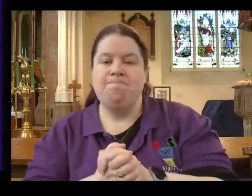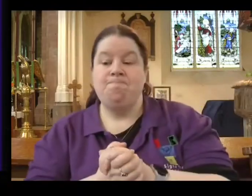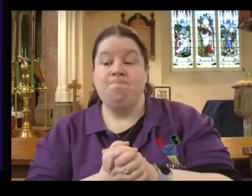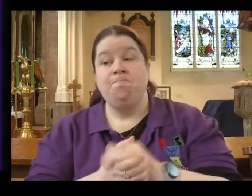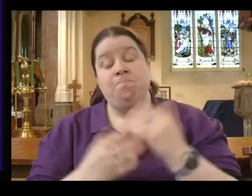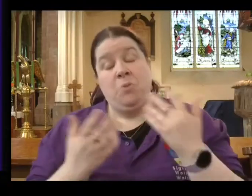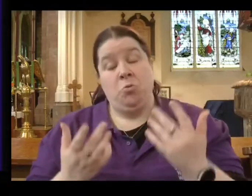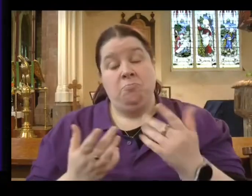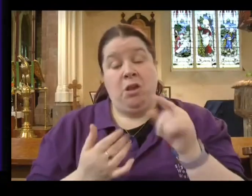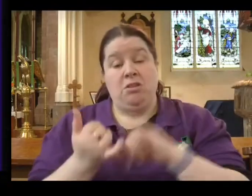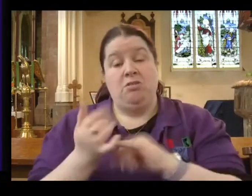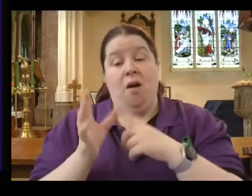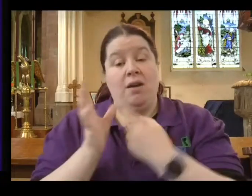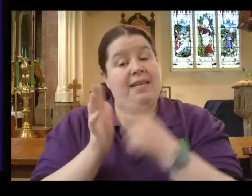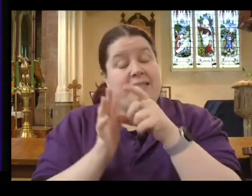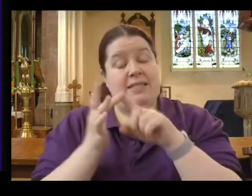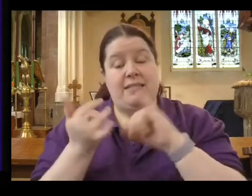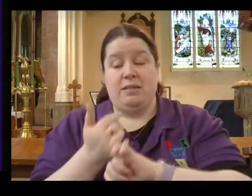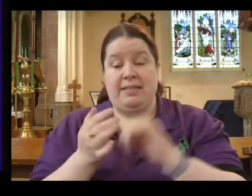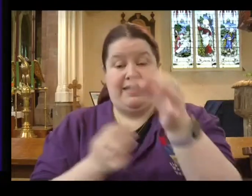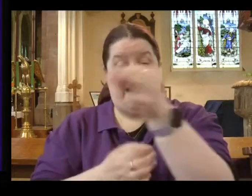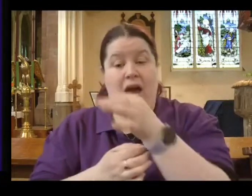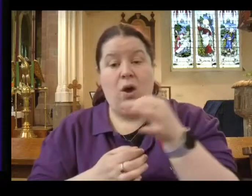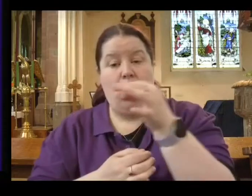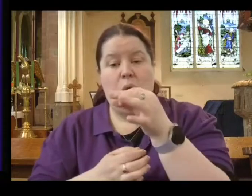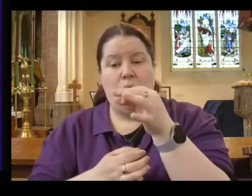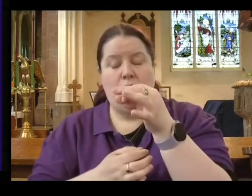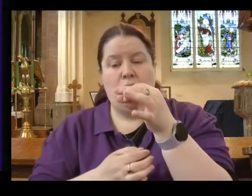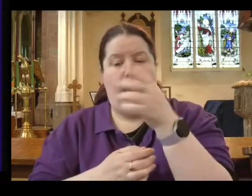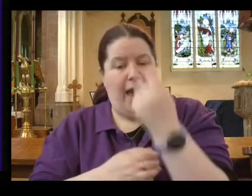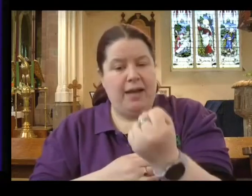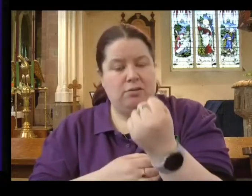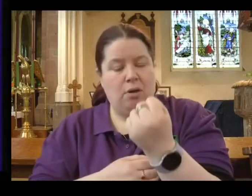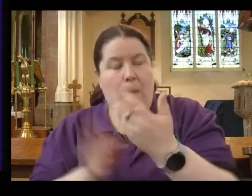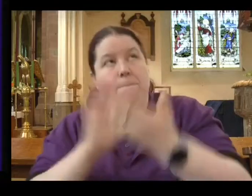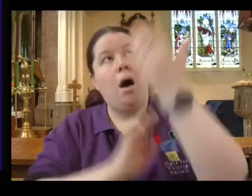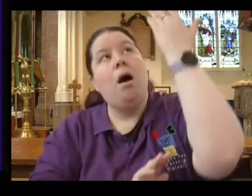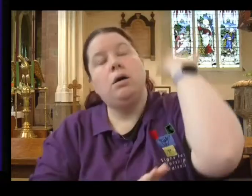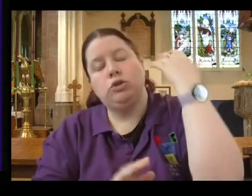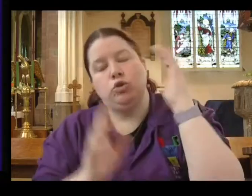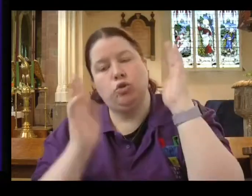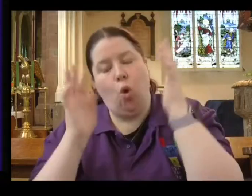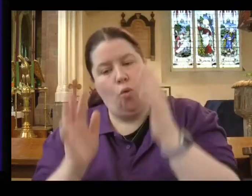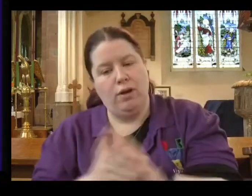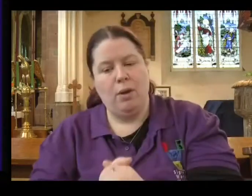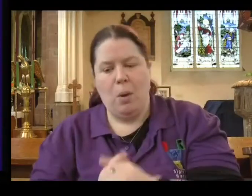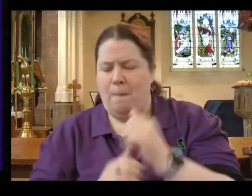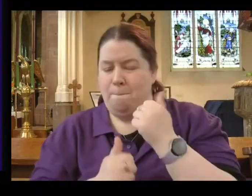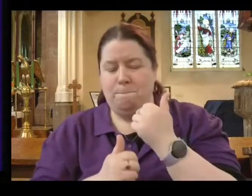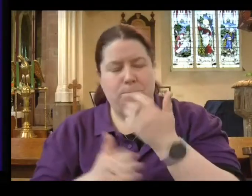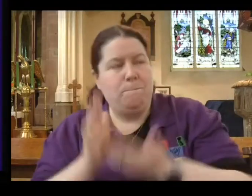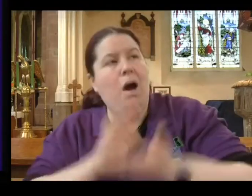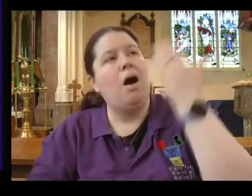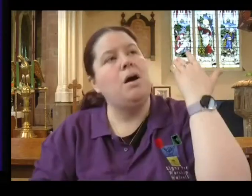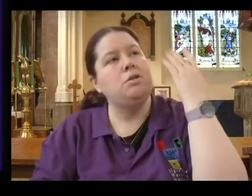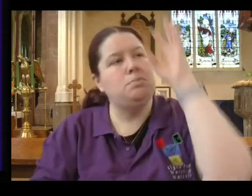So Sardis was a town or a city that was living on its past glory and its past memories. And as I wrote those words,